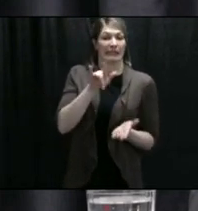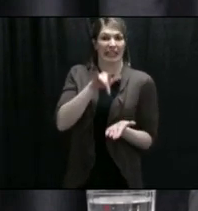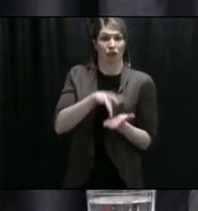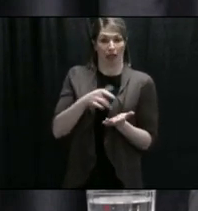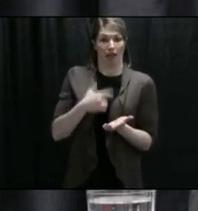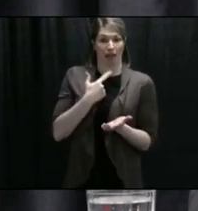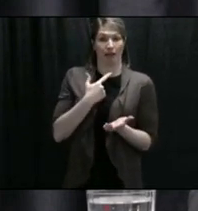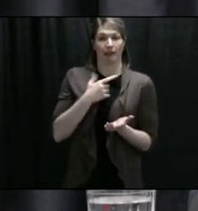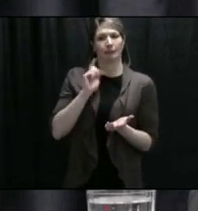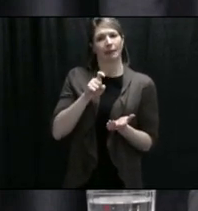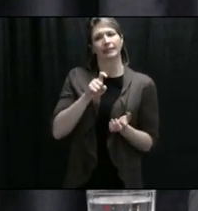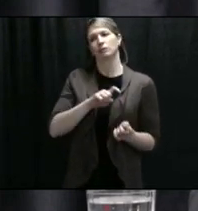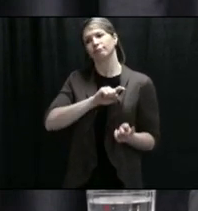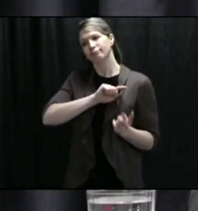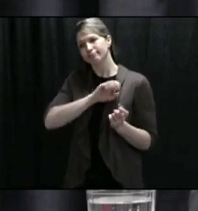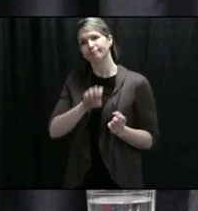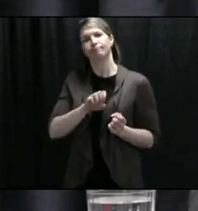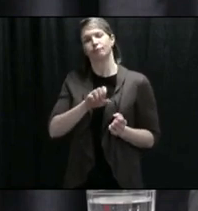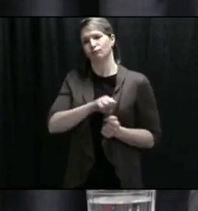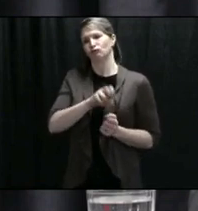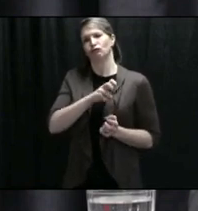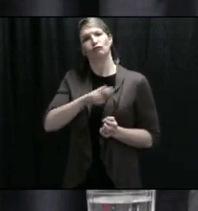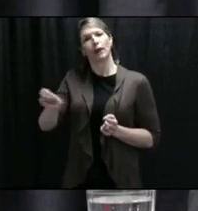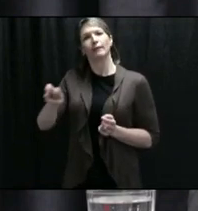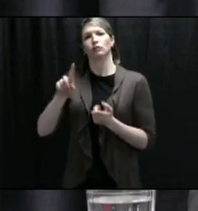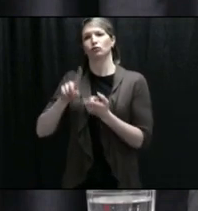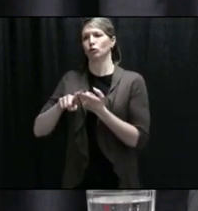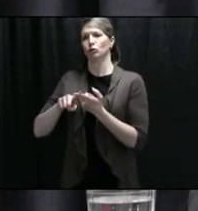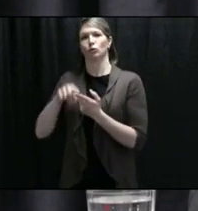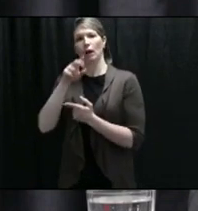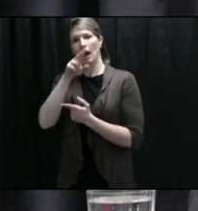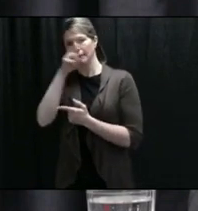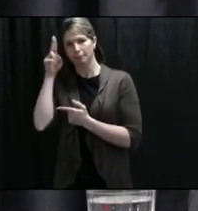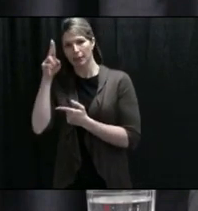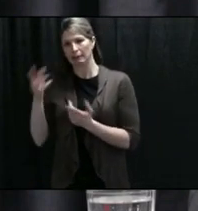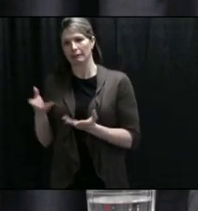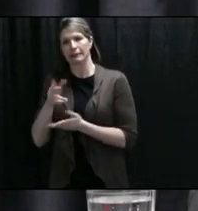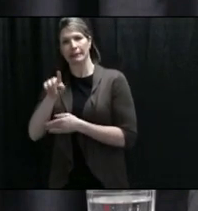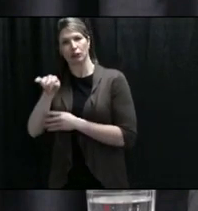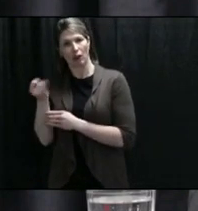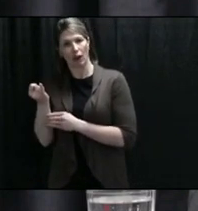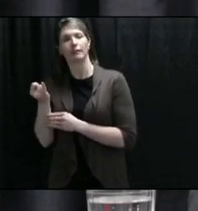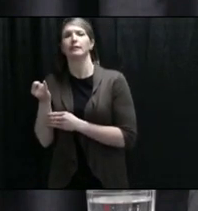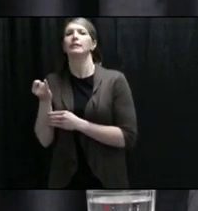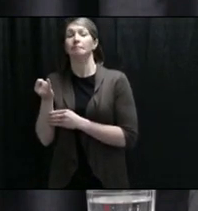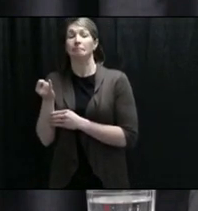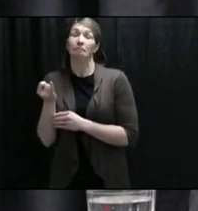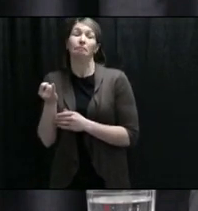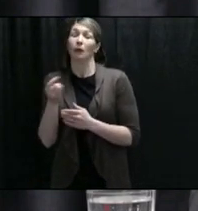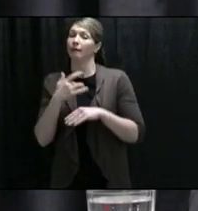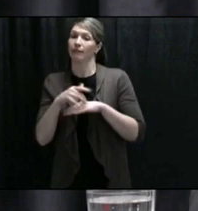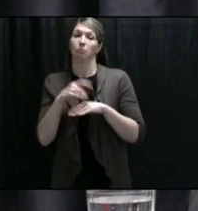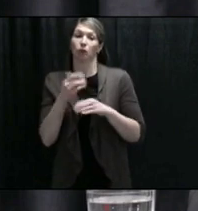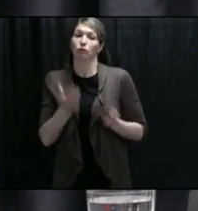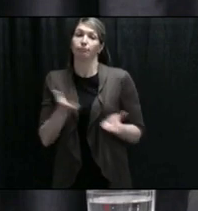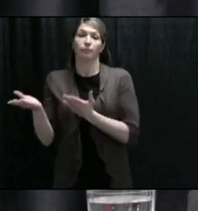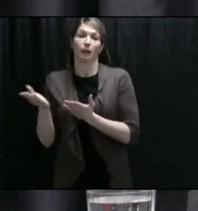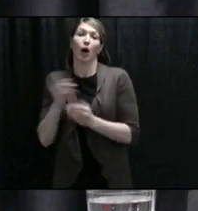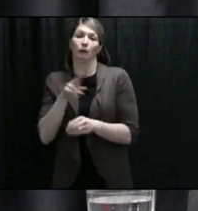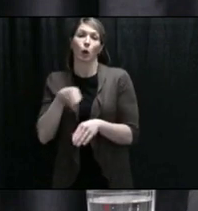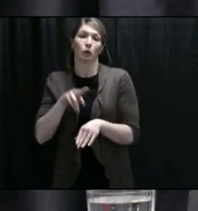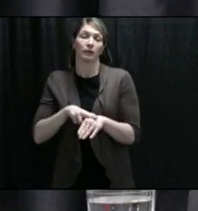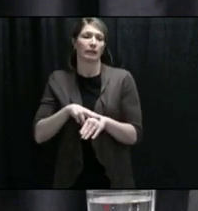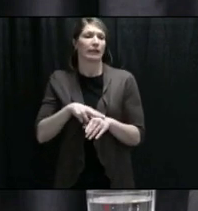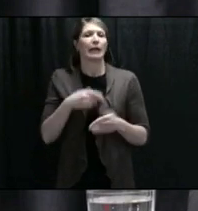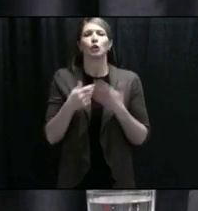Centre, our only tertiary care facility. None of that is impacted directly by COVID-19. Just